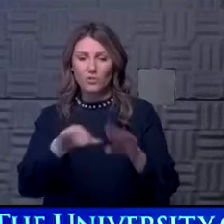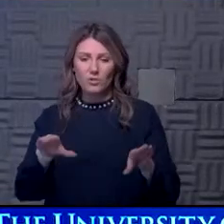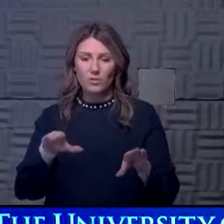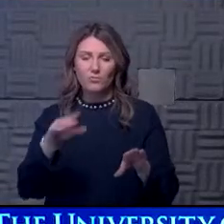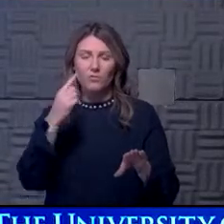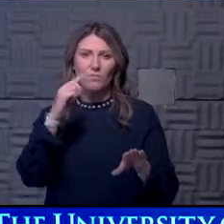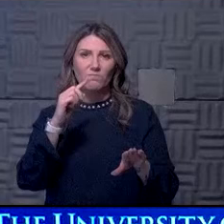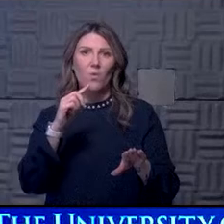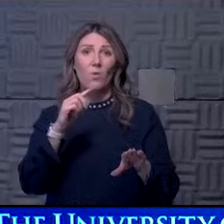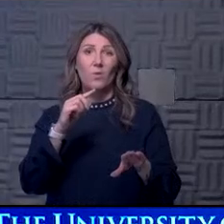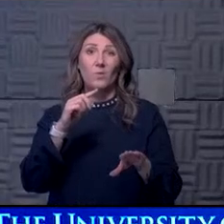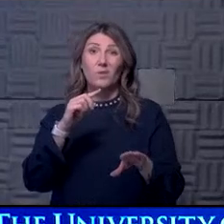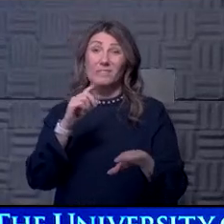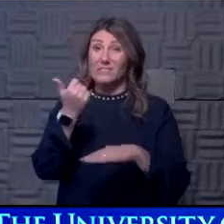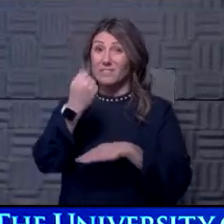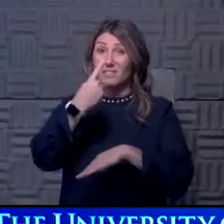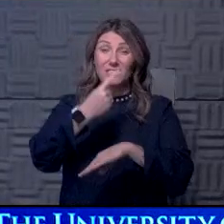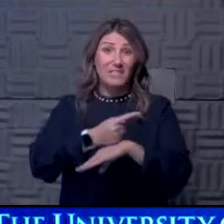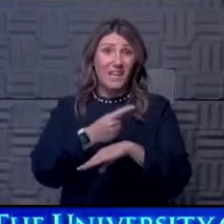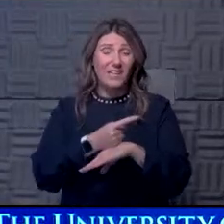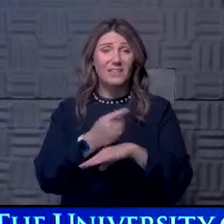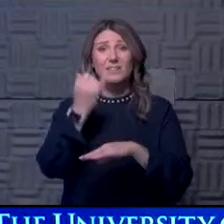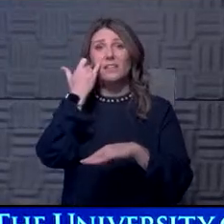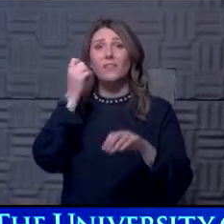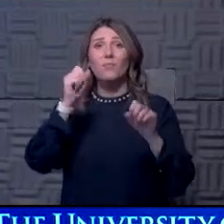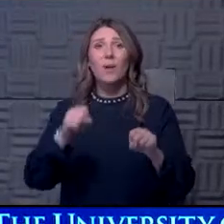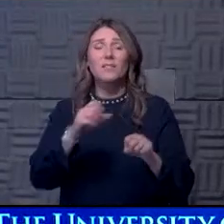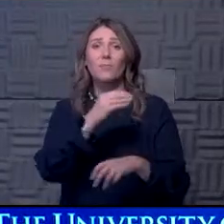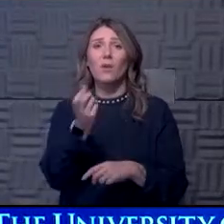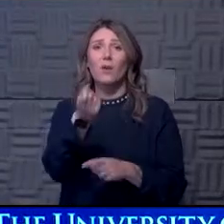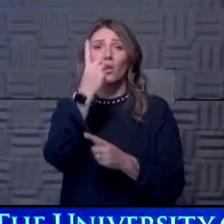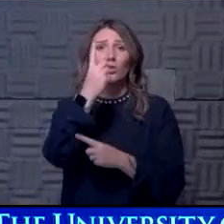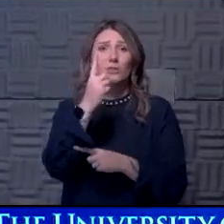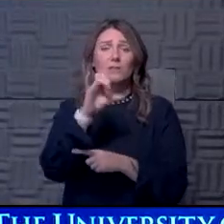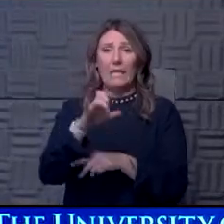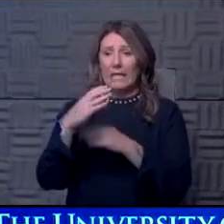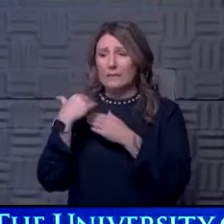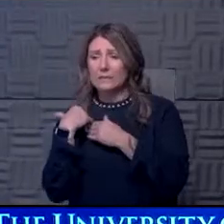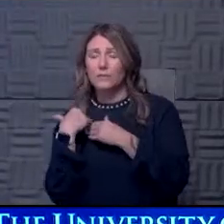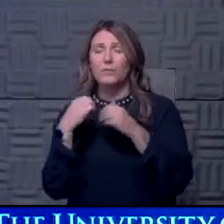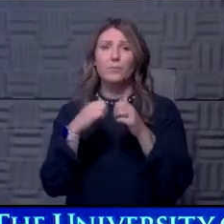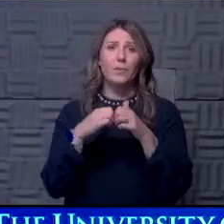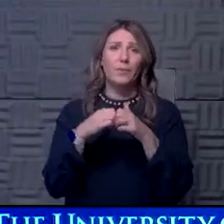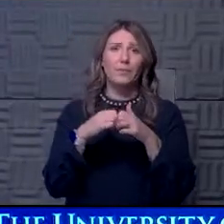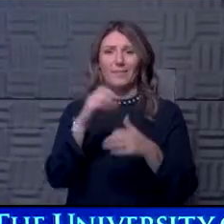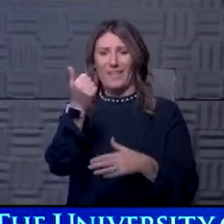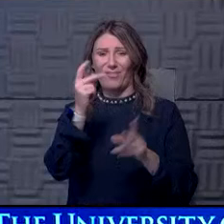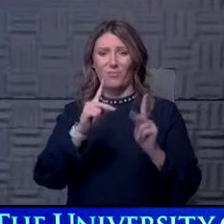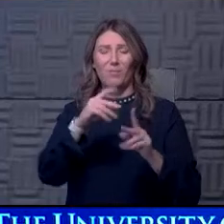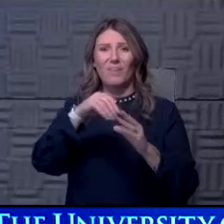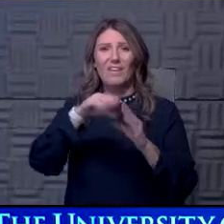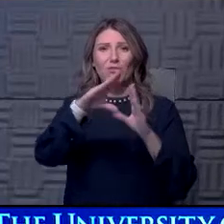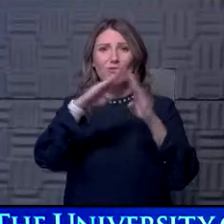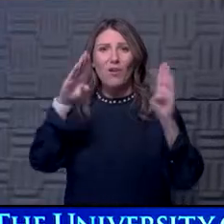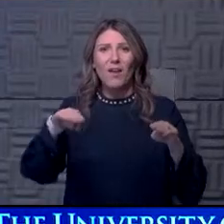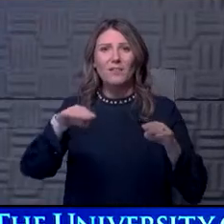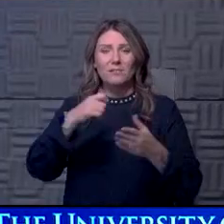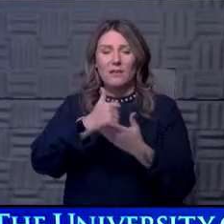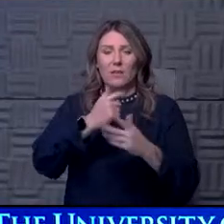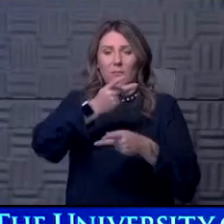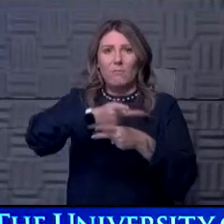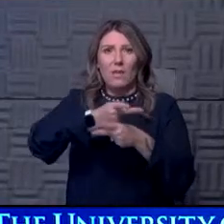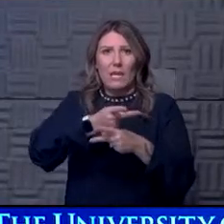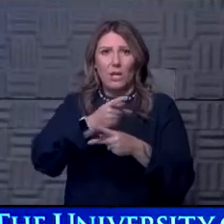period of 10 days, if at all possible. Uh, understanding of the burden that that places on, uh, the others in your household that help care for your children.